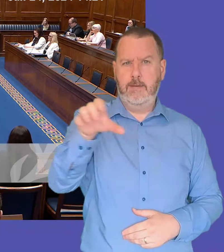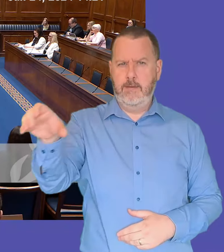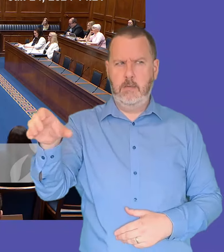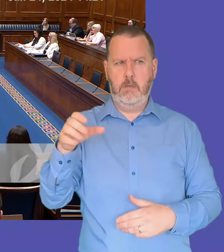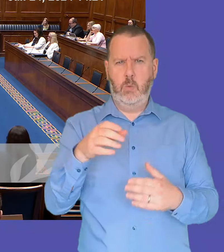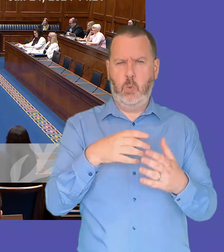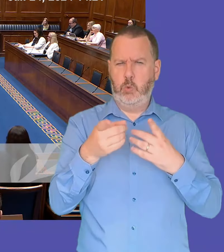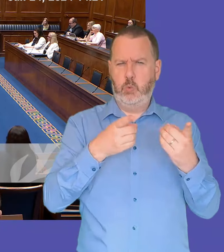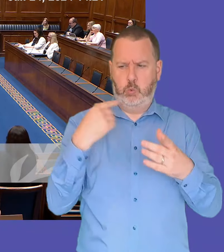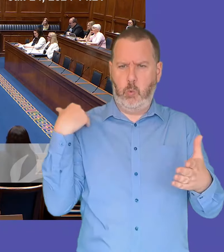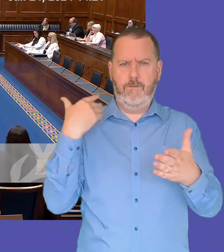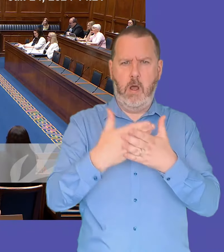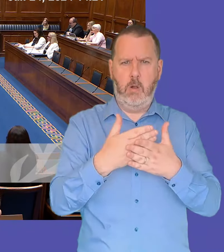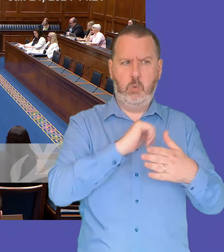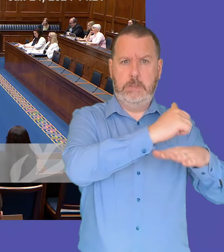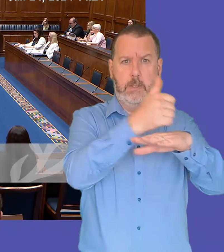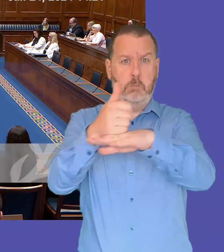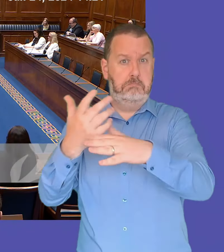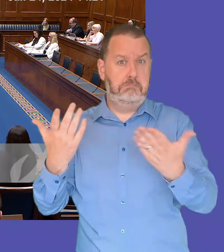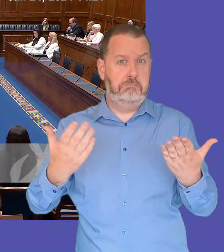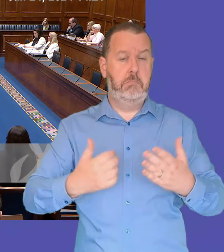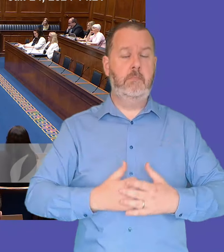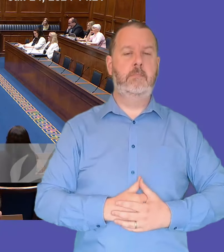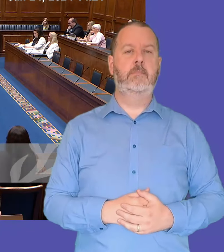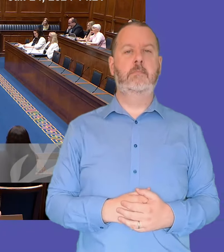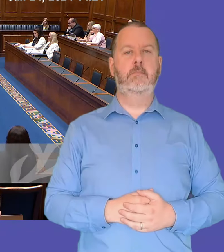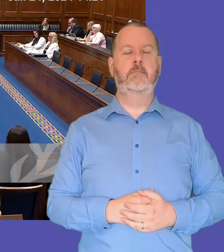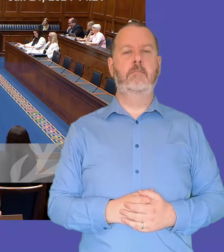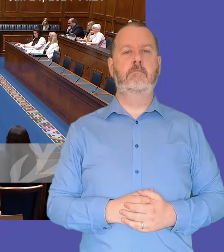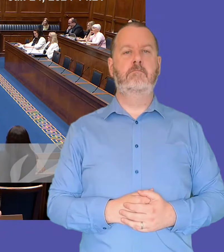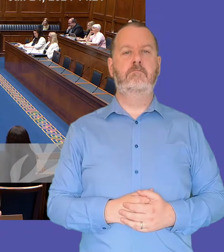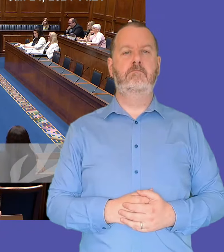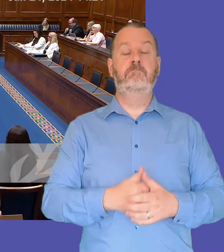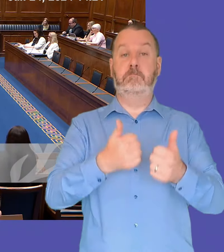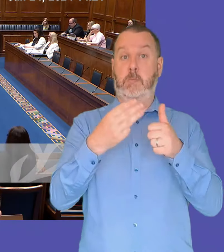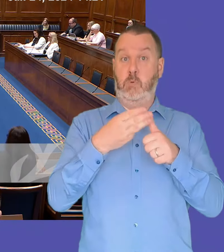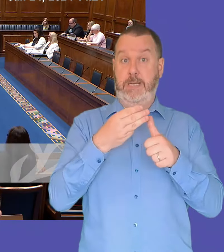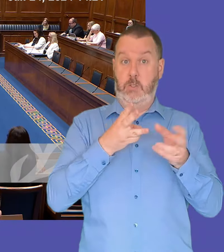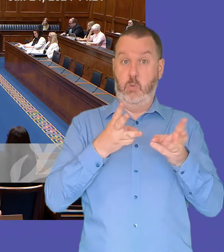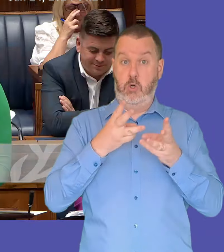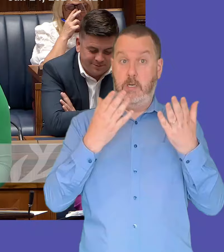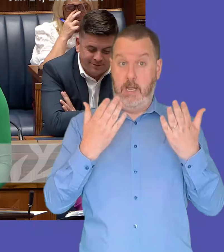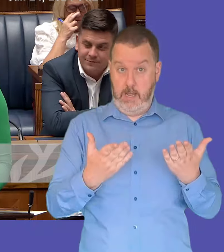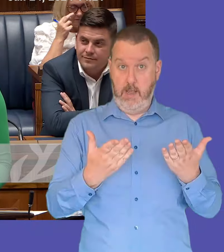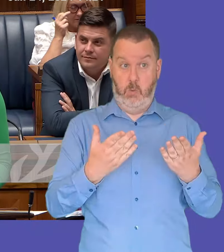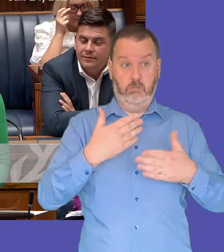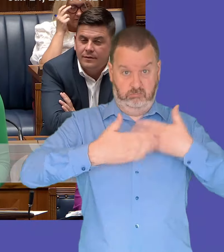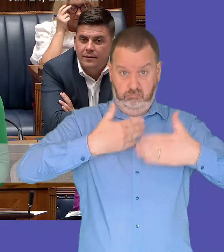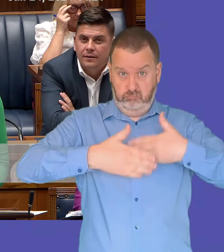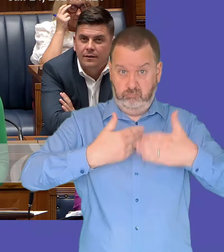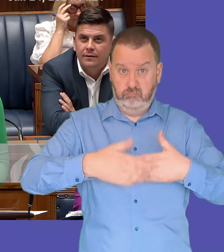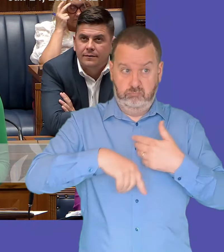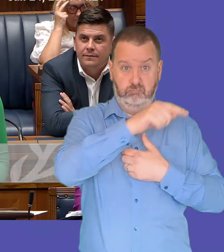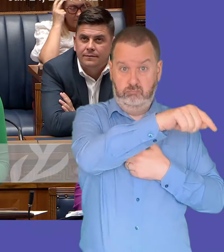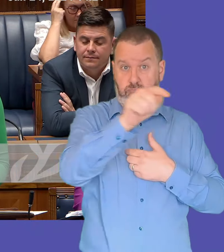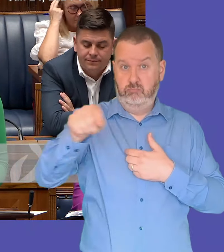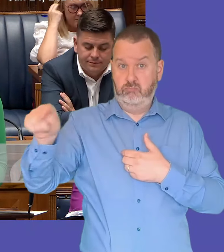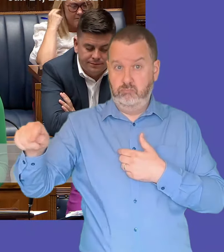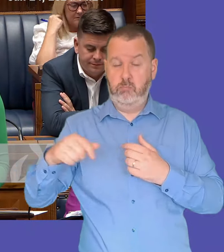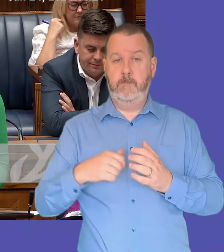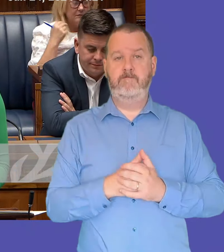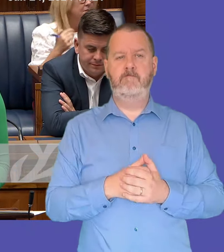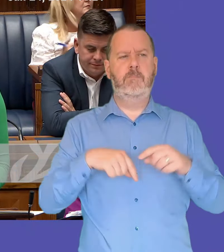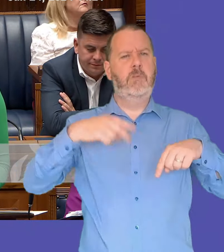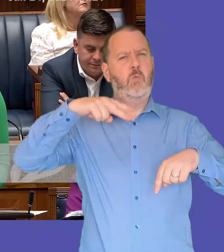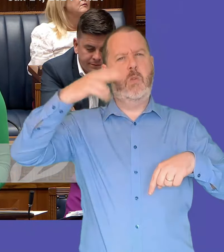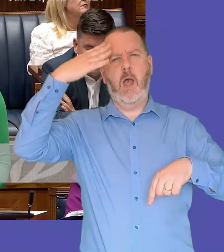um the property work has begun to establish three new bodies under the identity and language act this place that we call home is